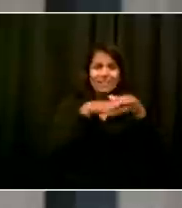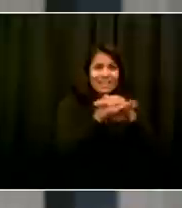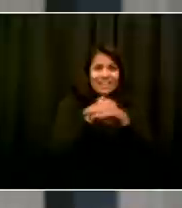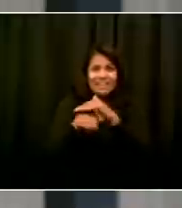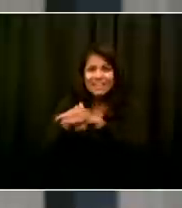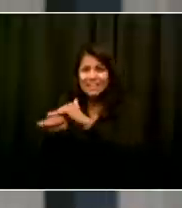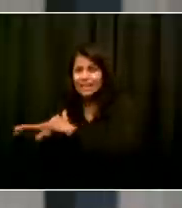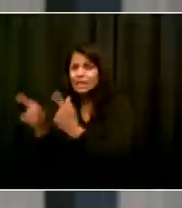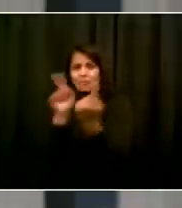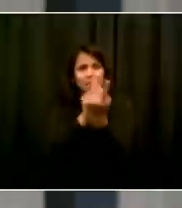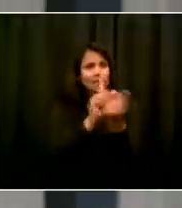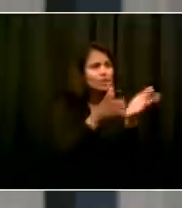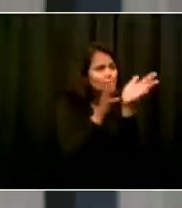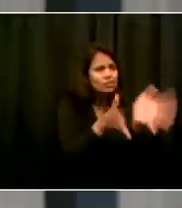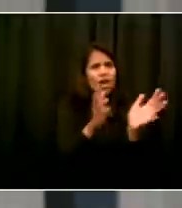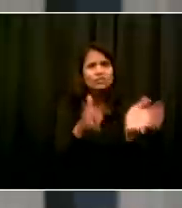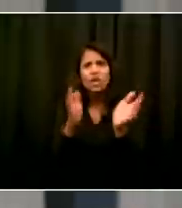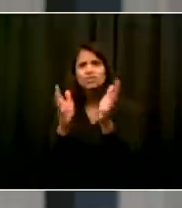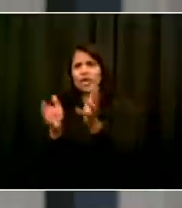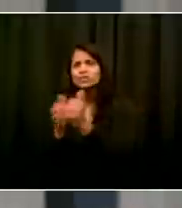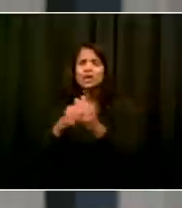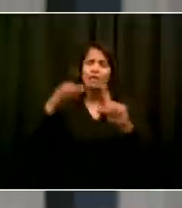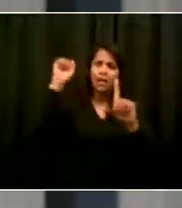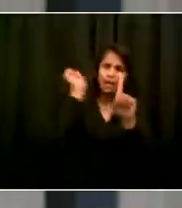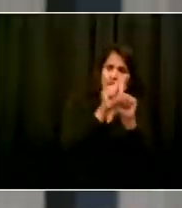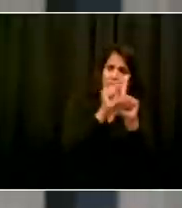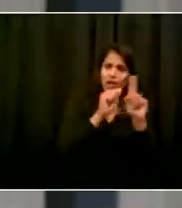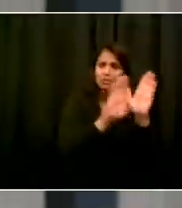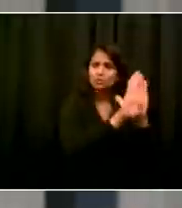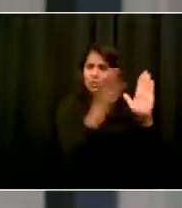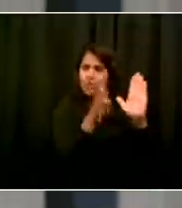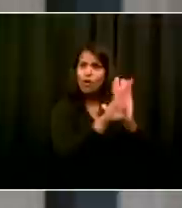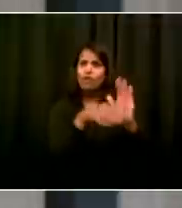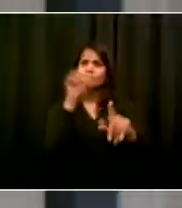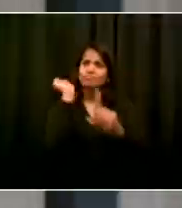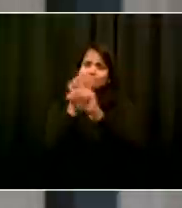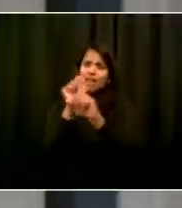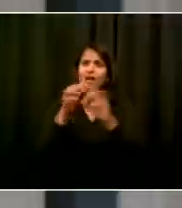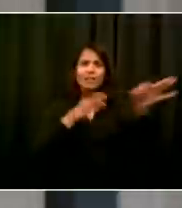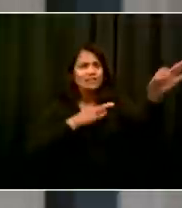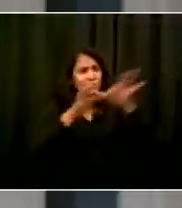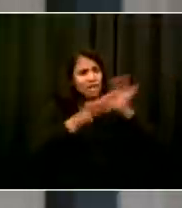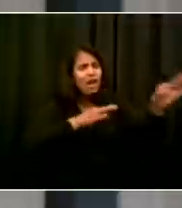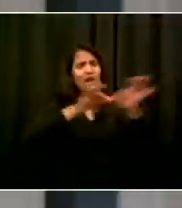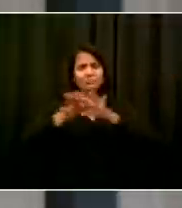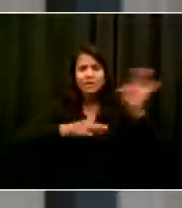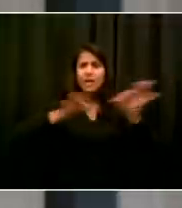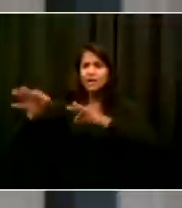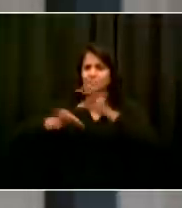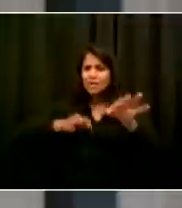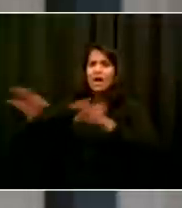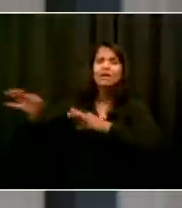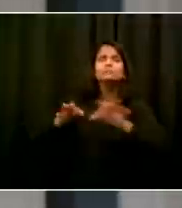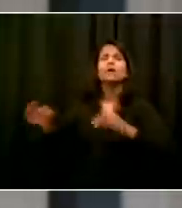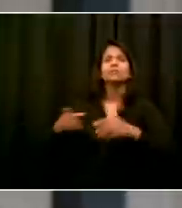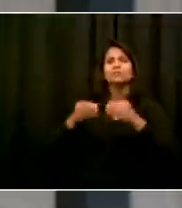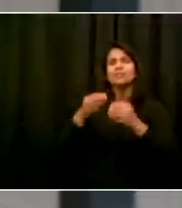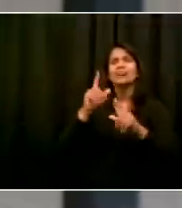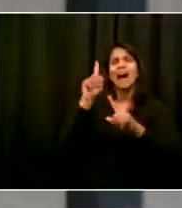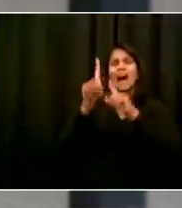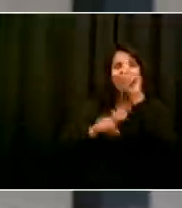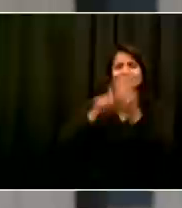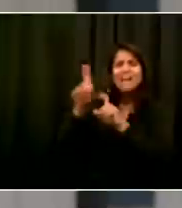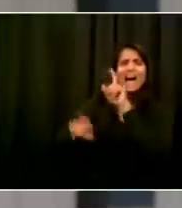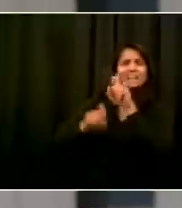sick, we keep physical distance between us and others, we limit indoor gatherings, we wear a face covering, and we practice